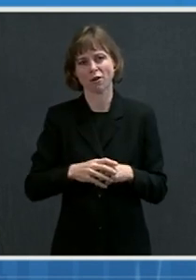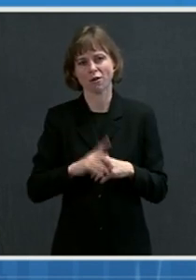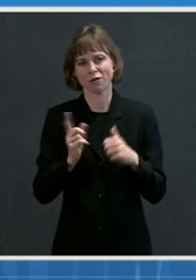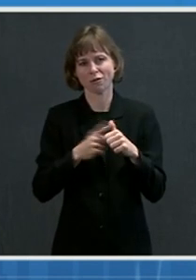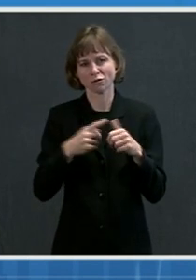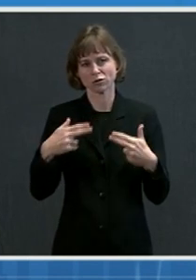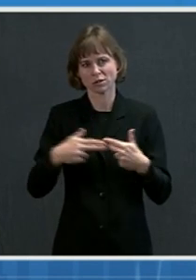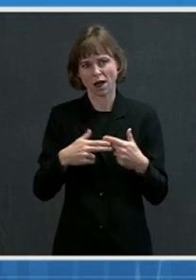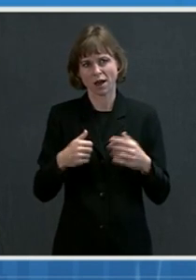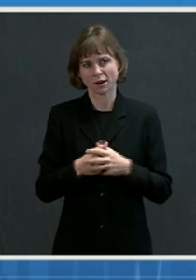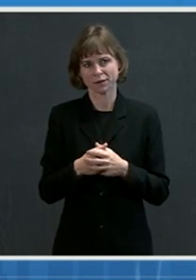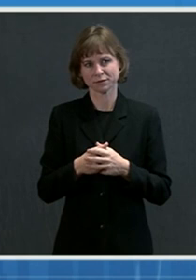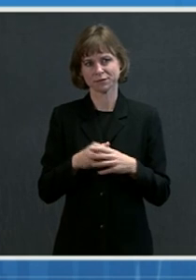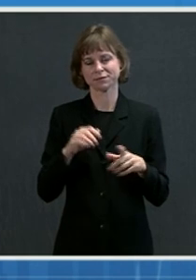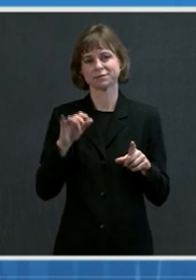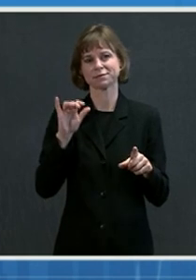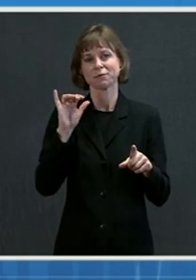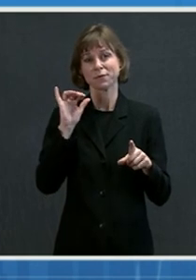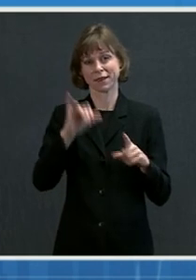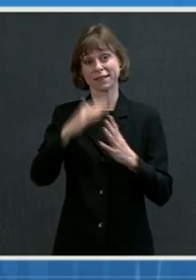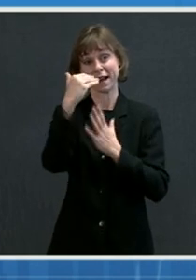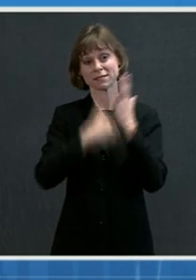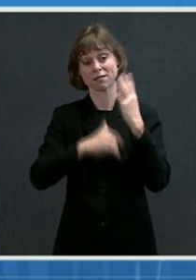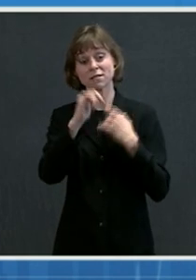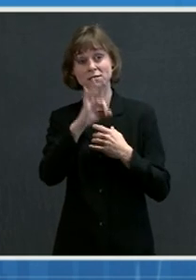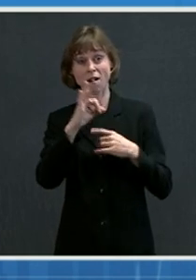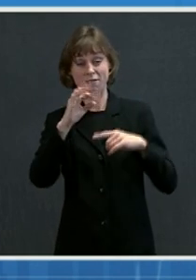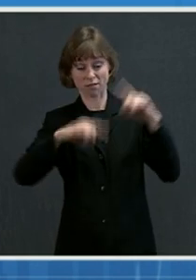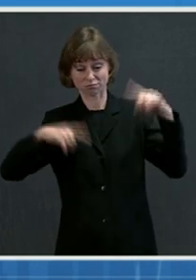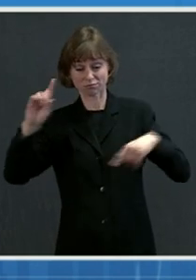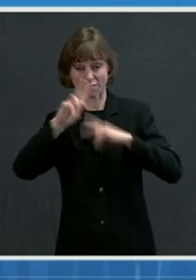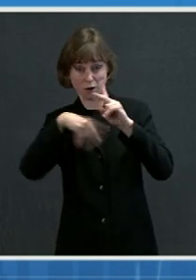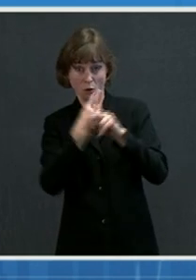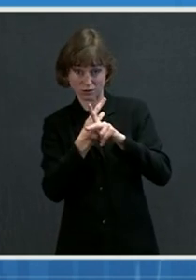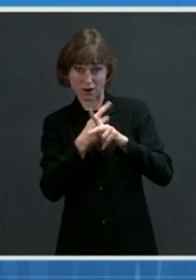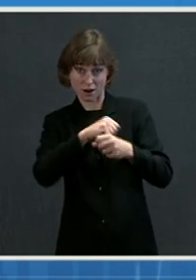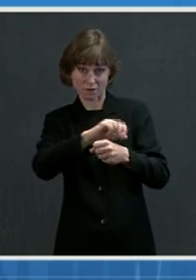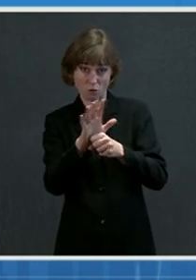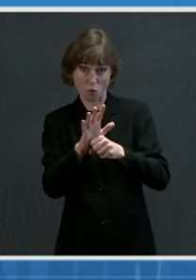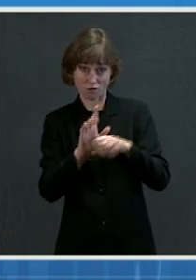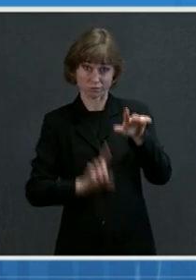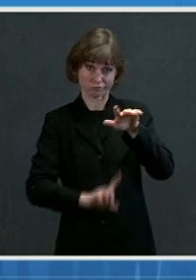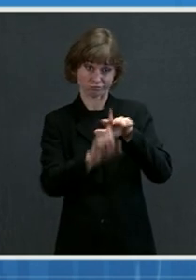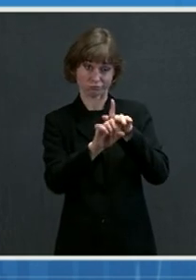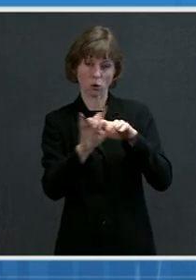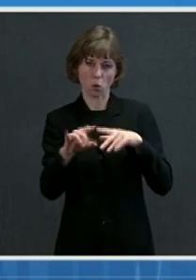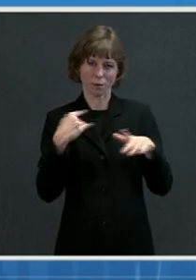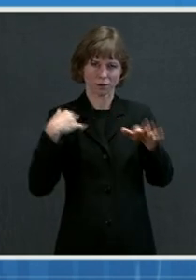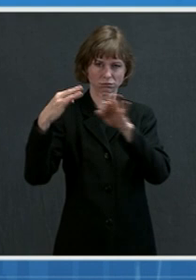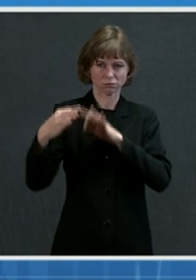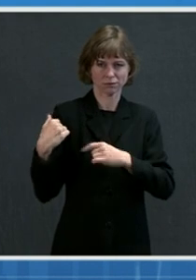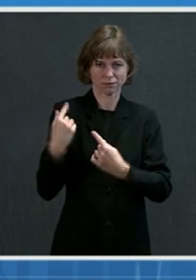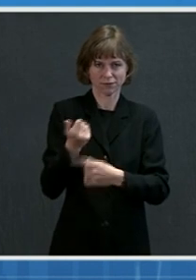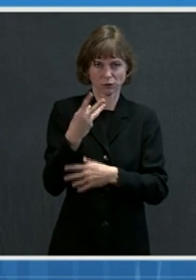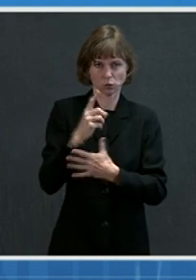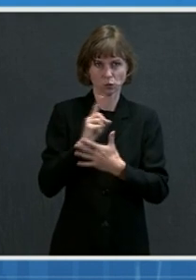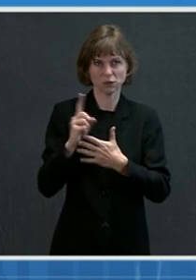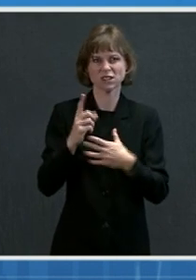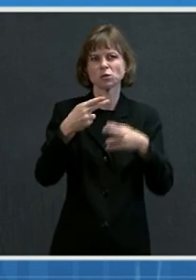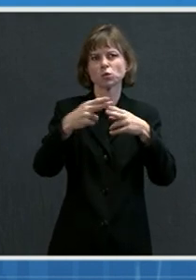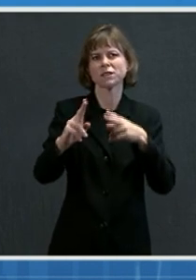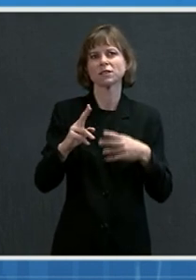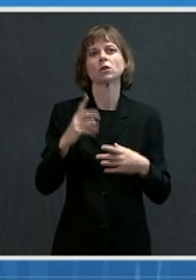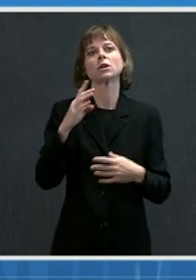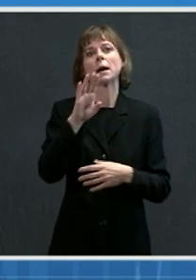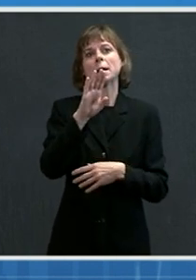This is a list of the variants that we have been discussing over the last several weeks. Just very, very briefly, you know, the